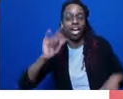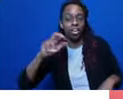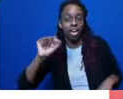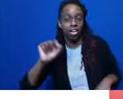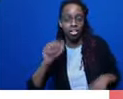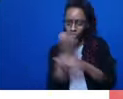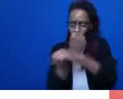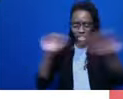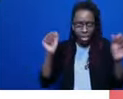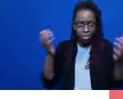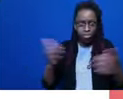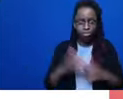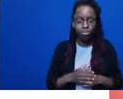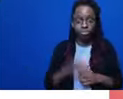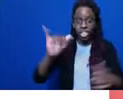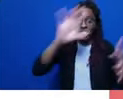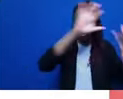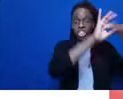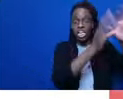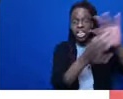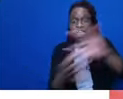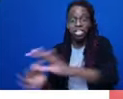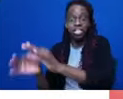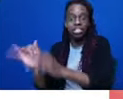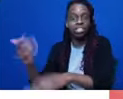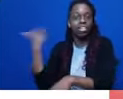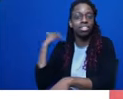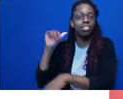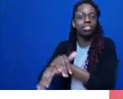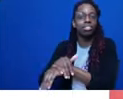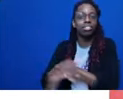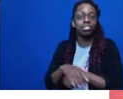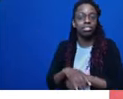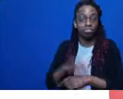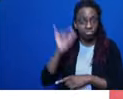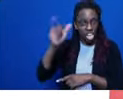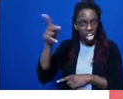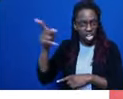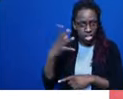prison guard grew so sad. He begged me to give him back his freedom.